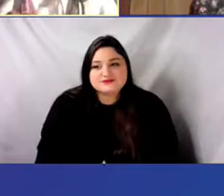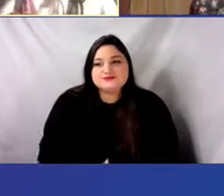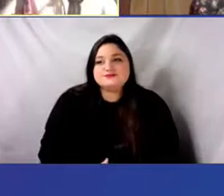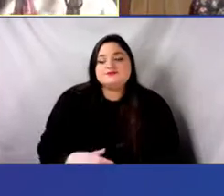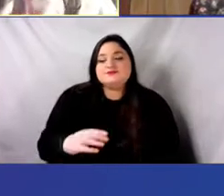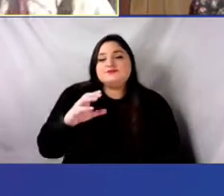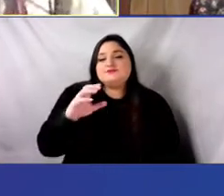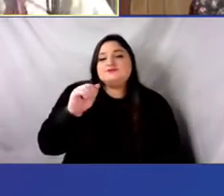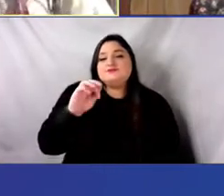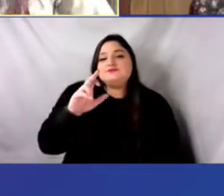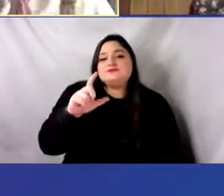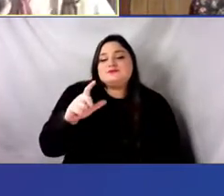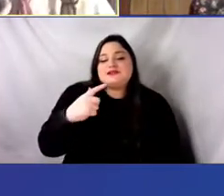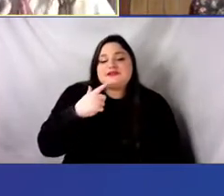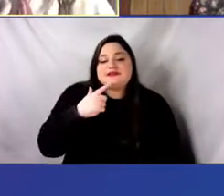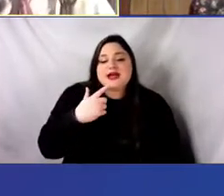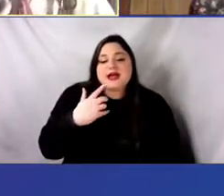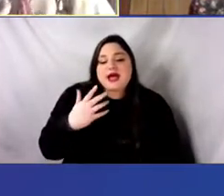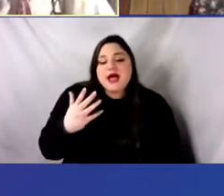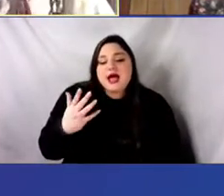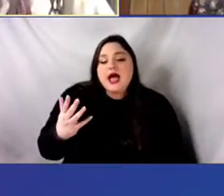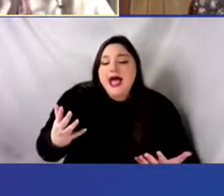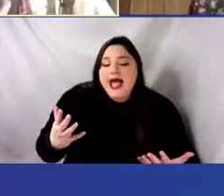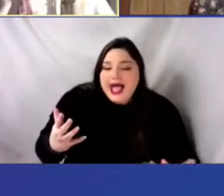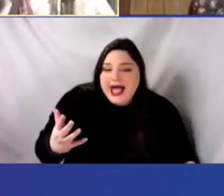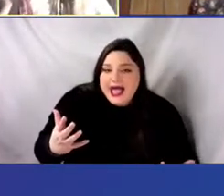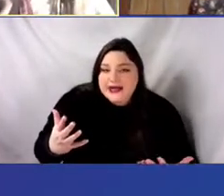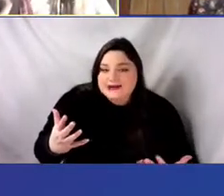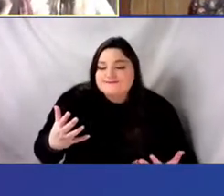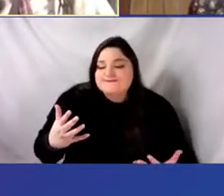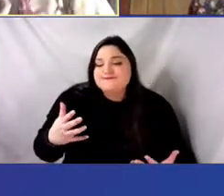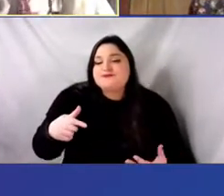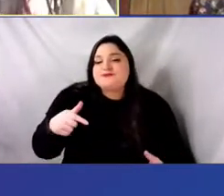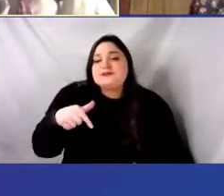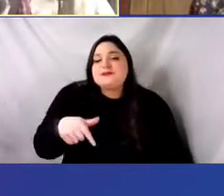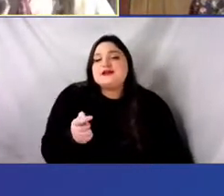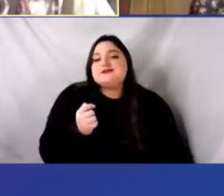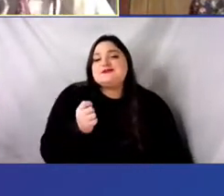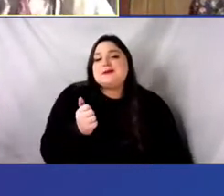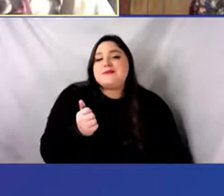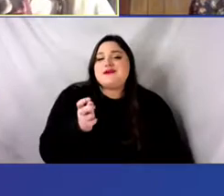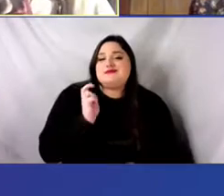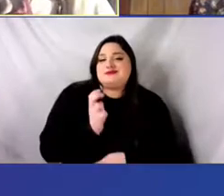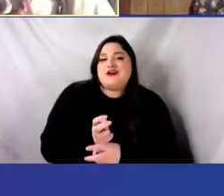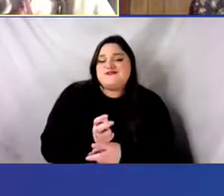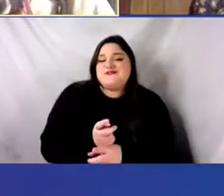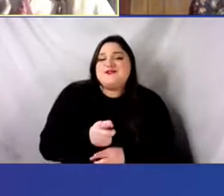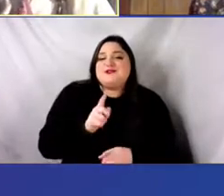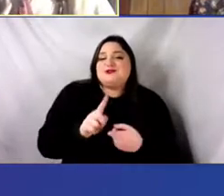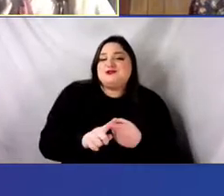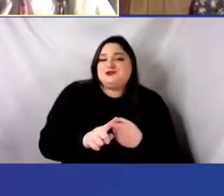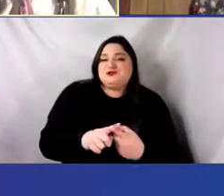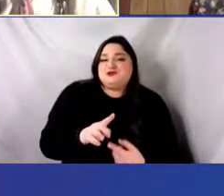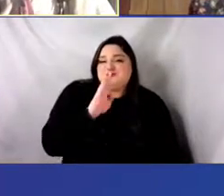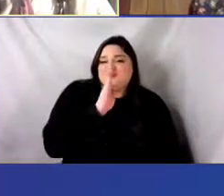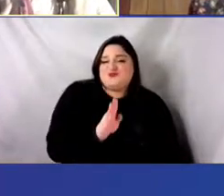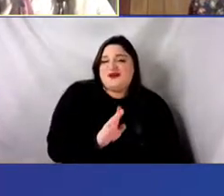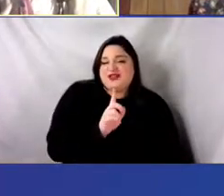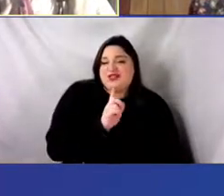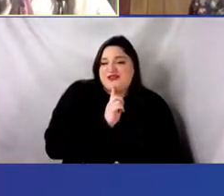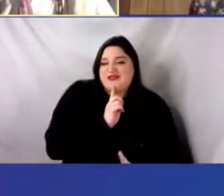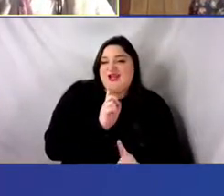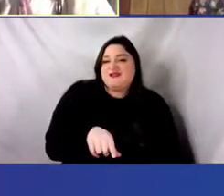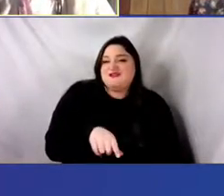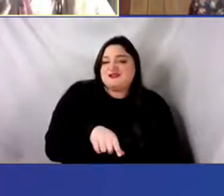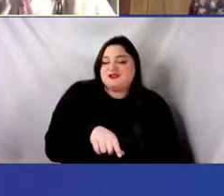answer the question directly, uh, principally because, um, I've never